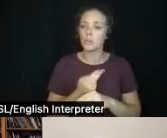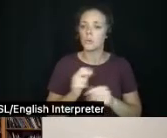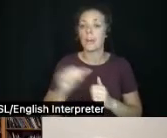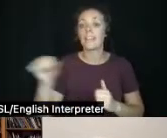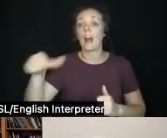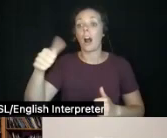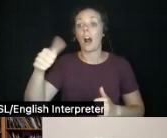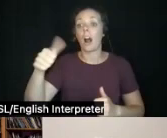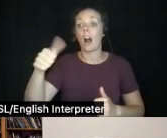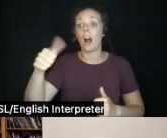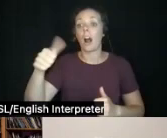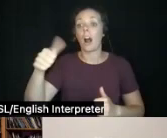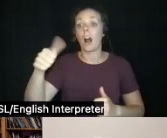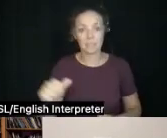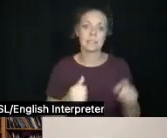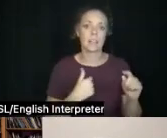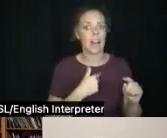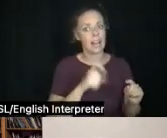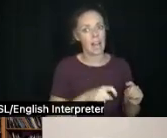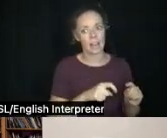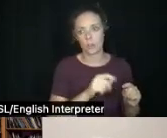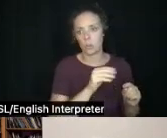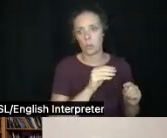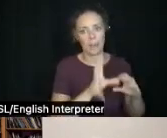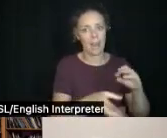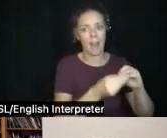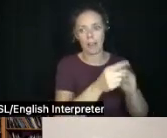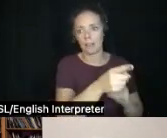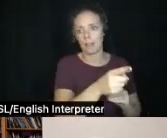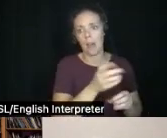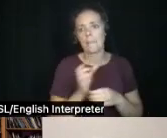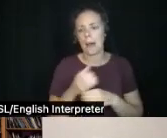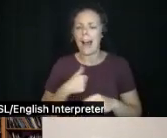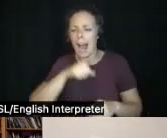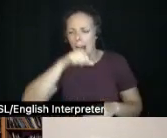I couldn't not put in some pottery, even though I love the silks too.